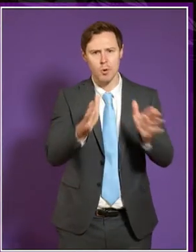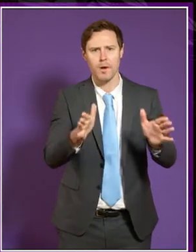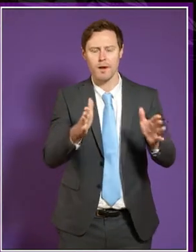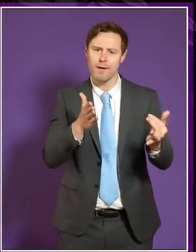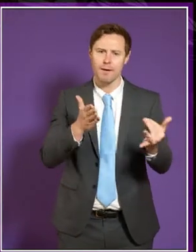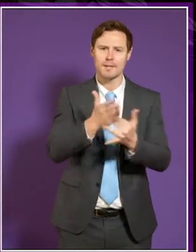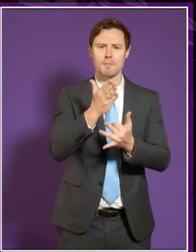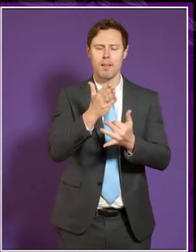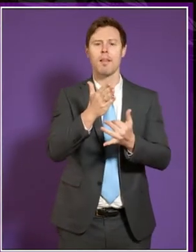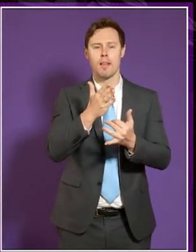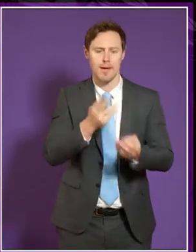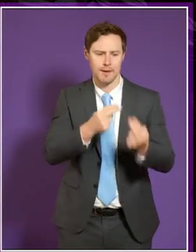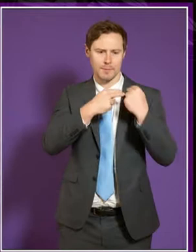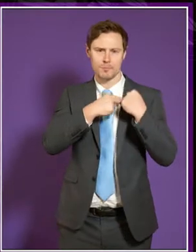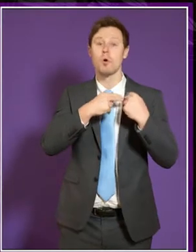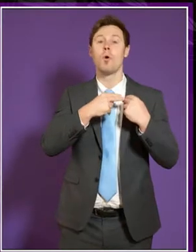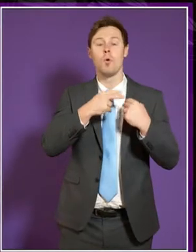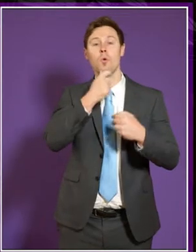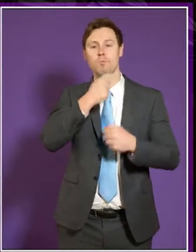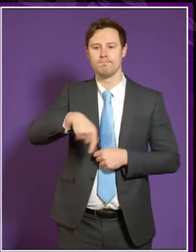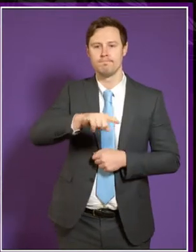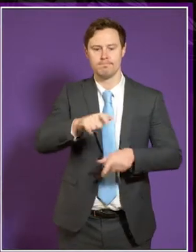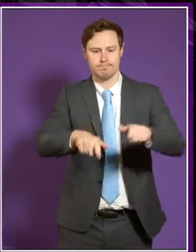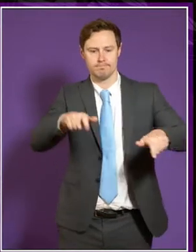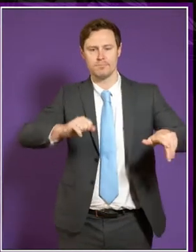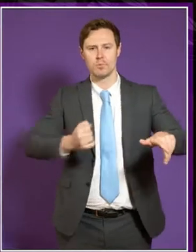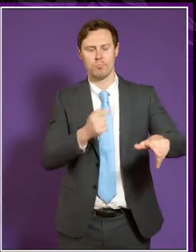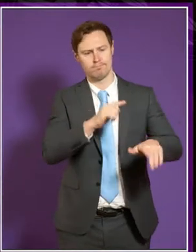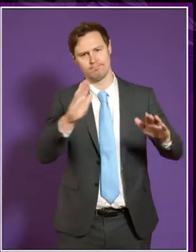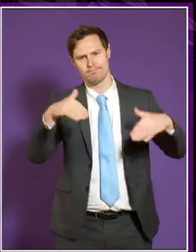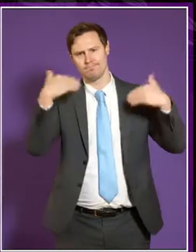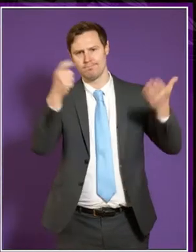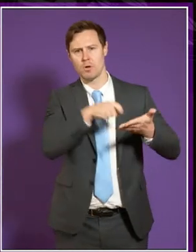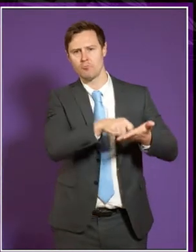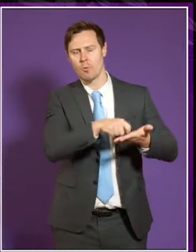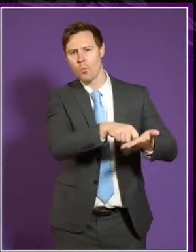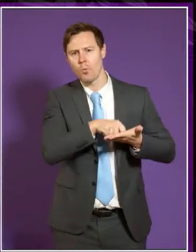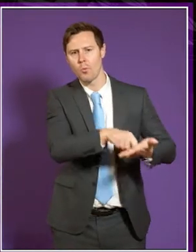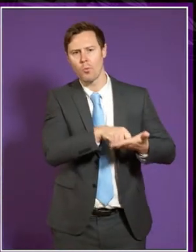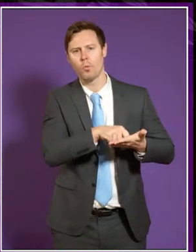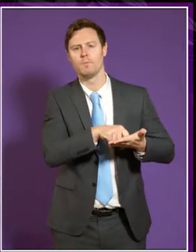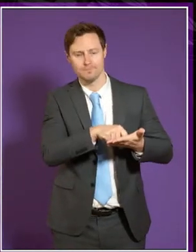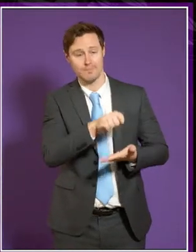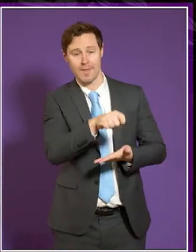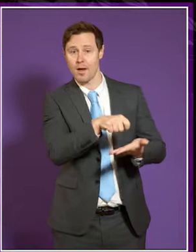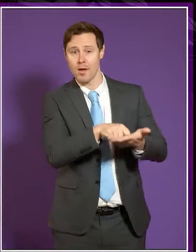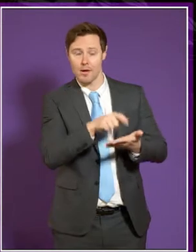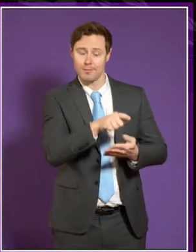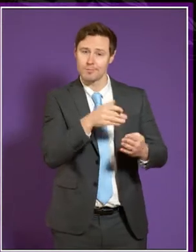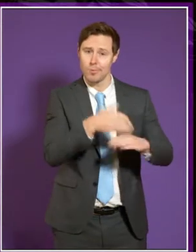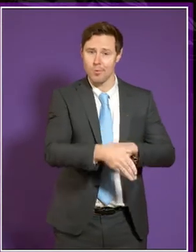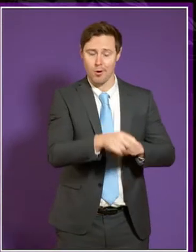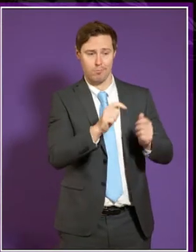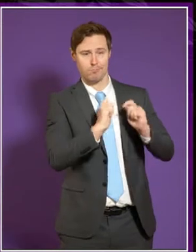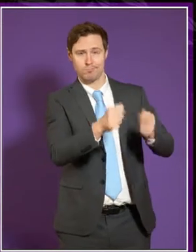accessible and accountable to the people of Scotland through his high-quality reporting work. That work has earned Ian and